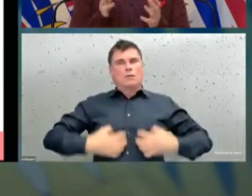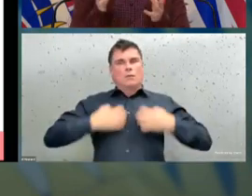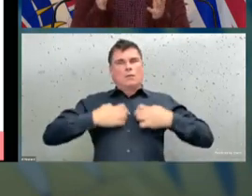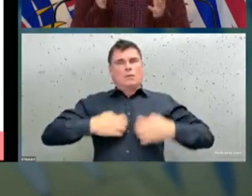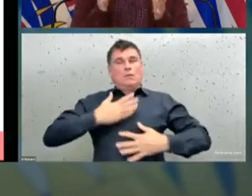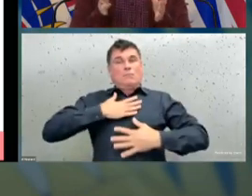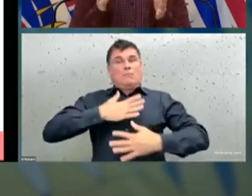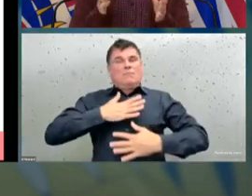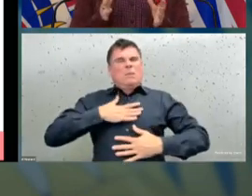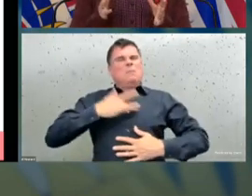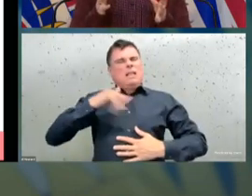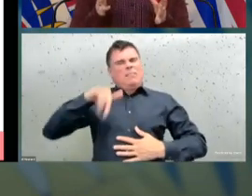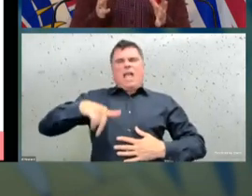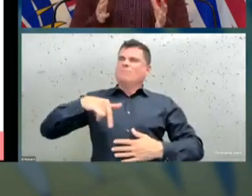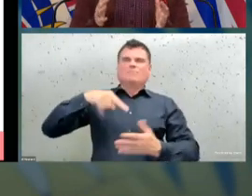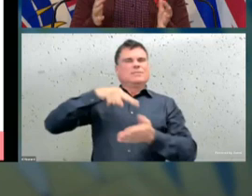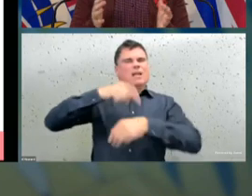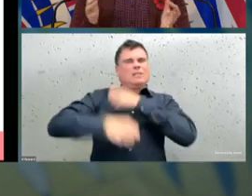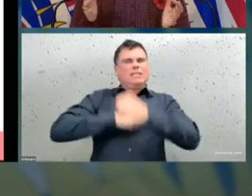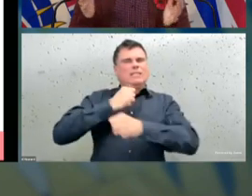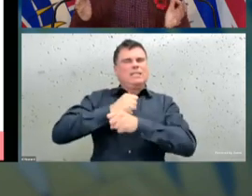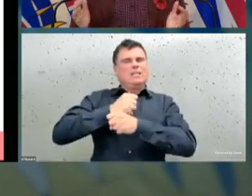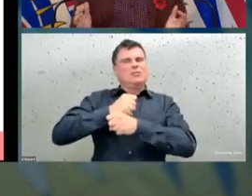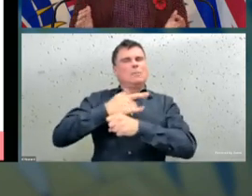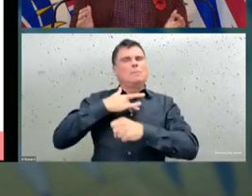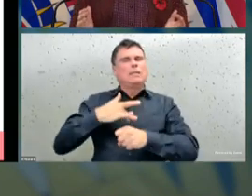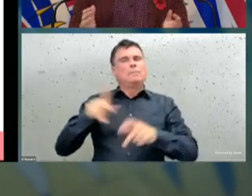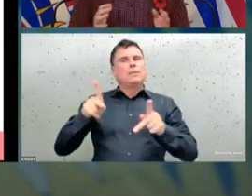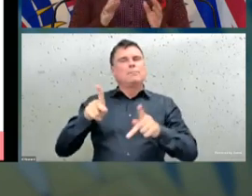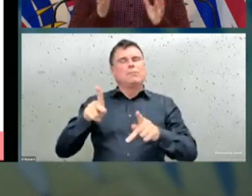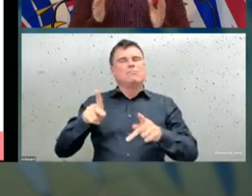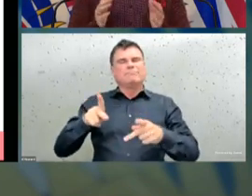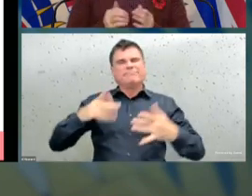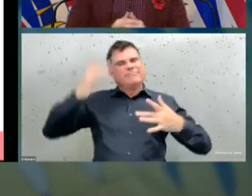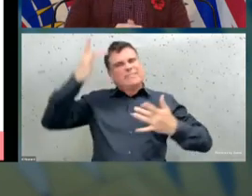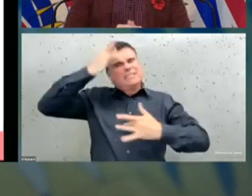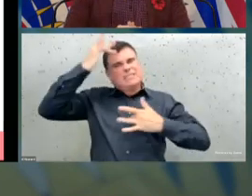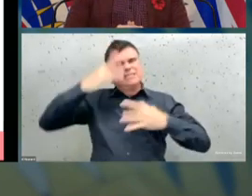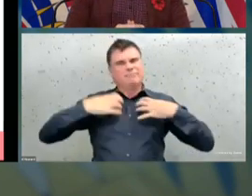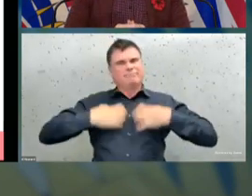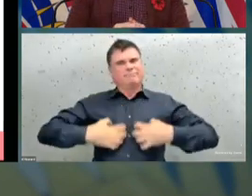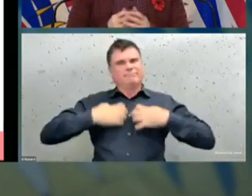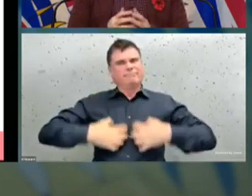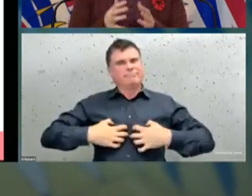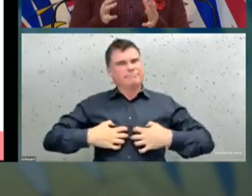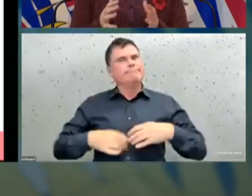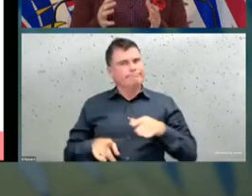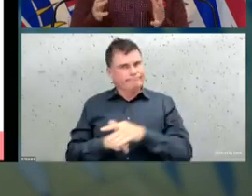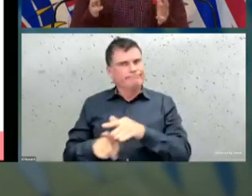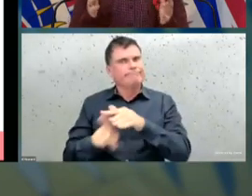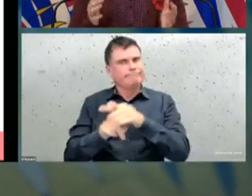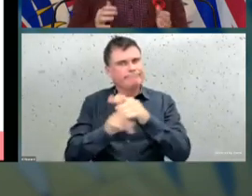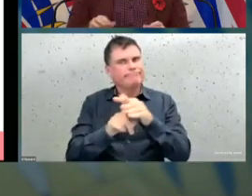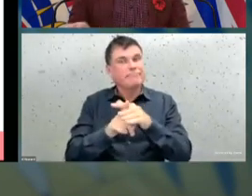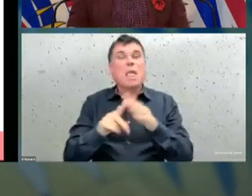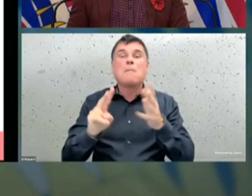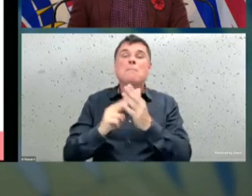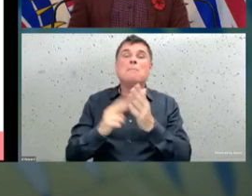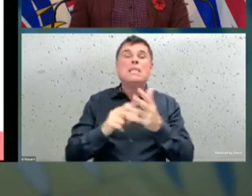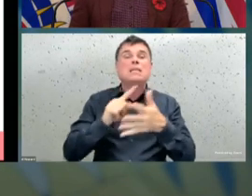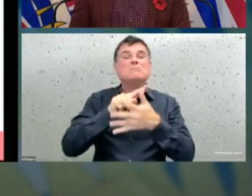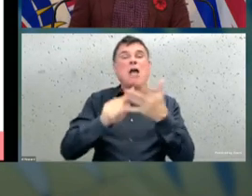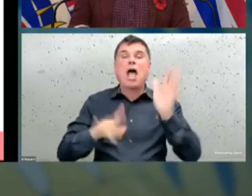So this is not the time to let off in any way what we are doing to protect ourselves, our families, and our